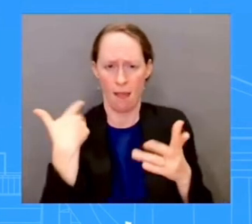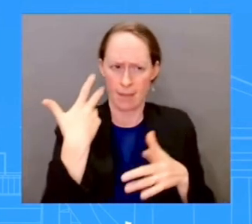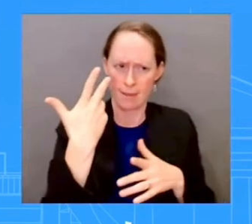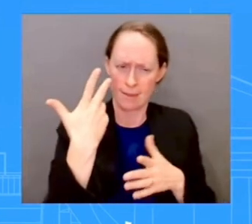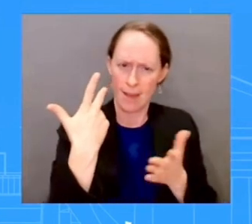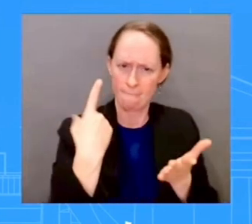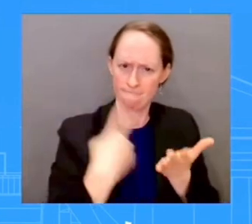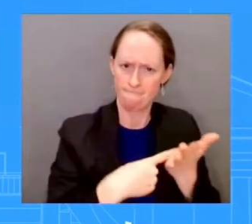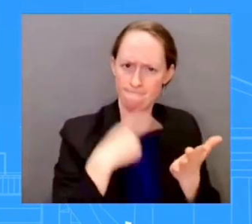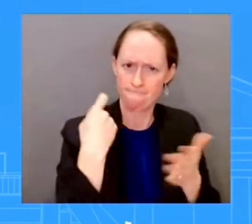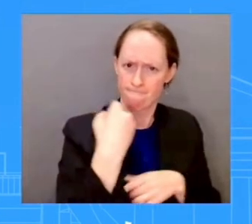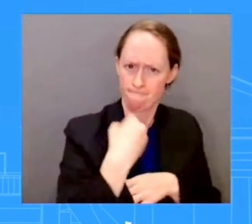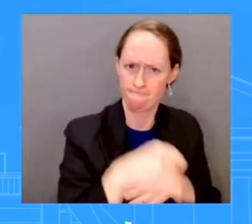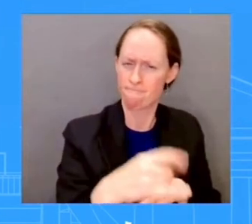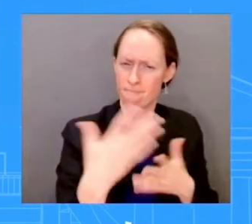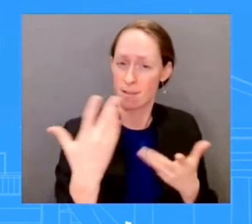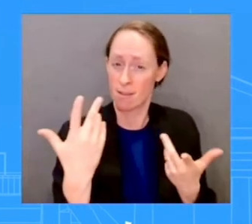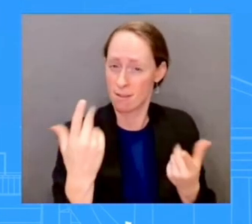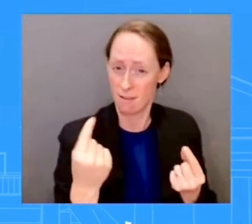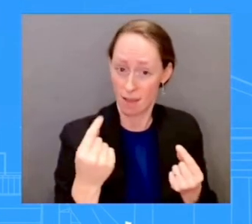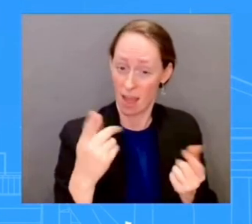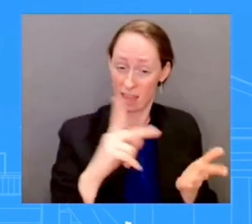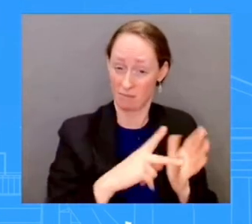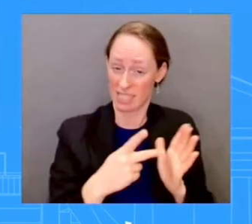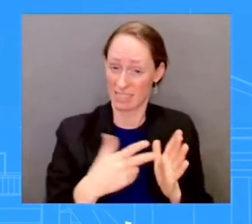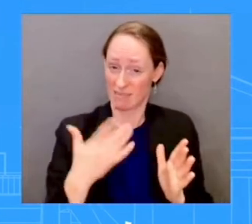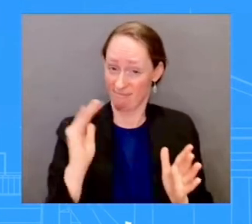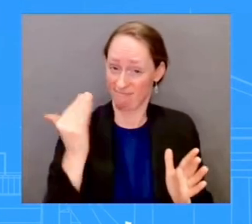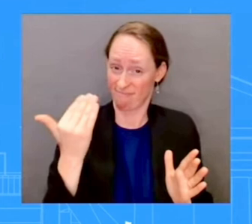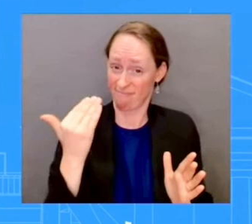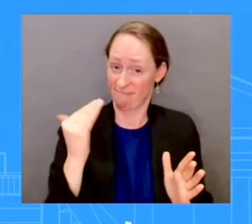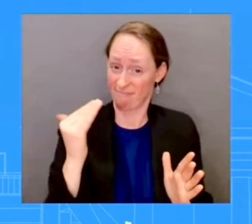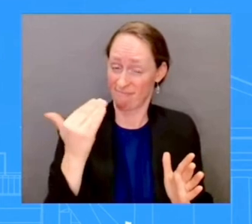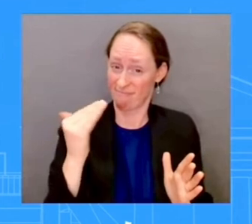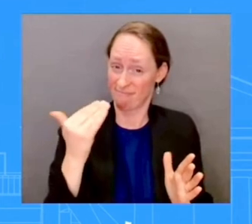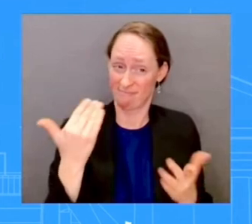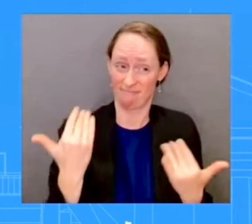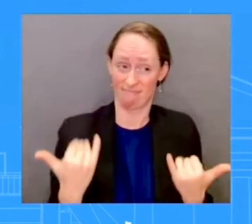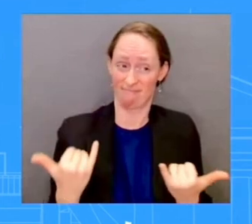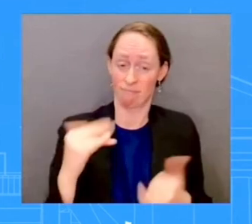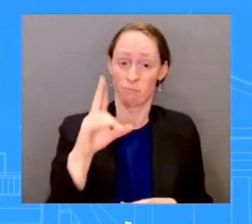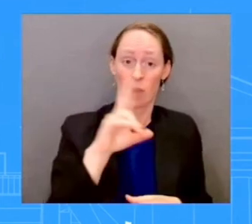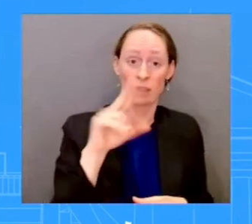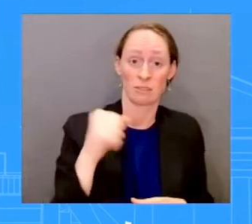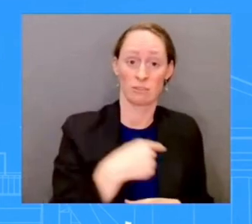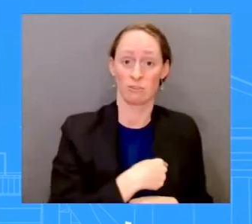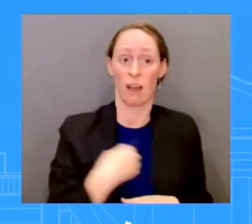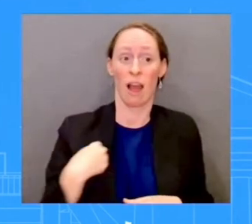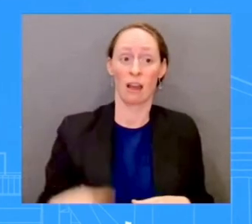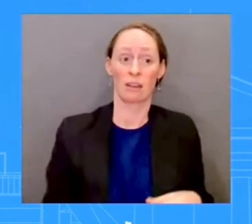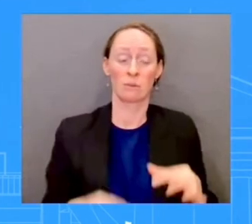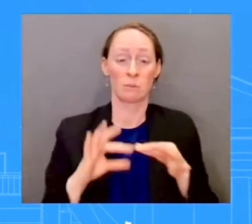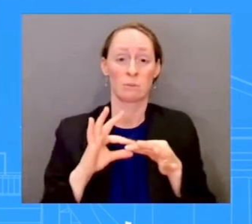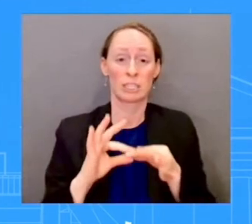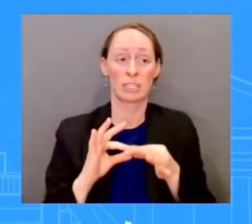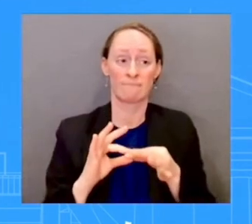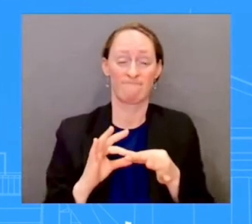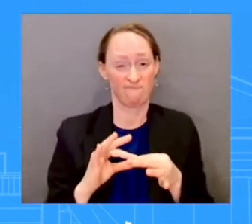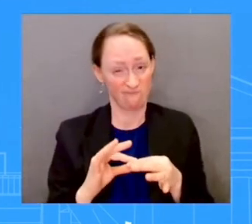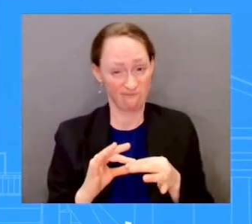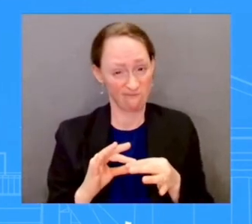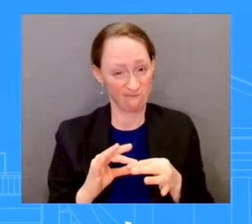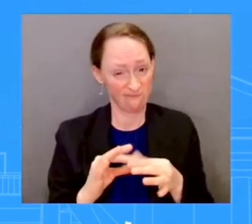say this, and she's been speaking to this these last couple days. I think she's been doing interviews. I saw her, I believe, just moments ago on